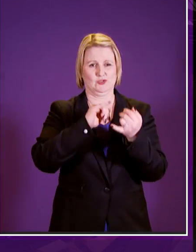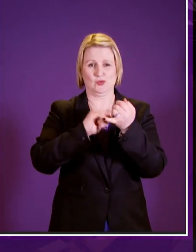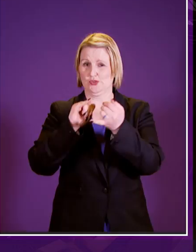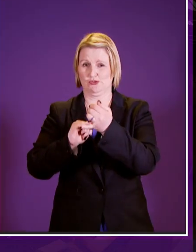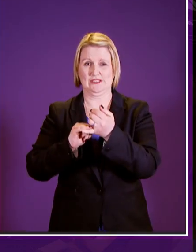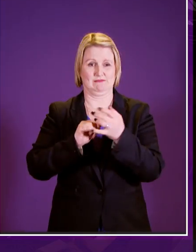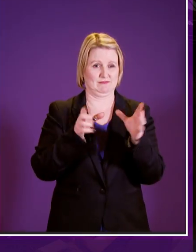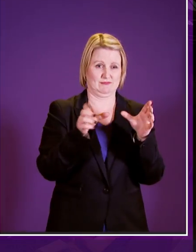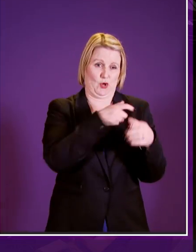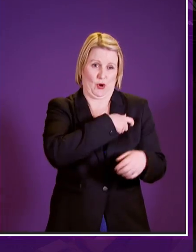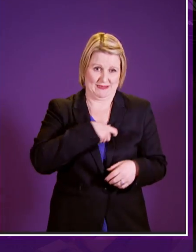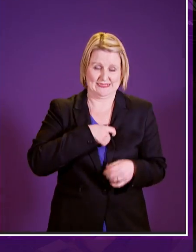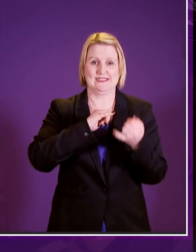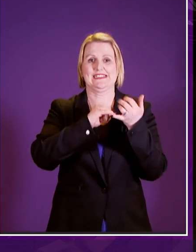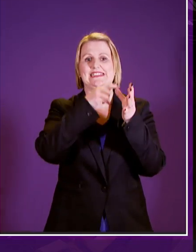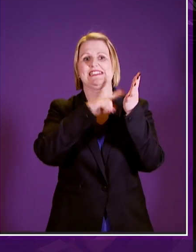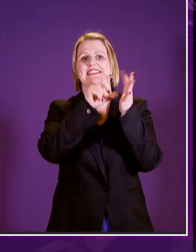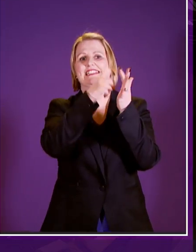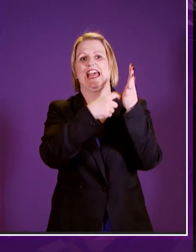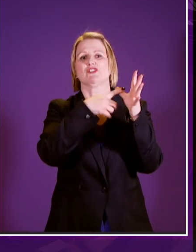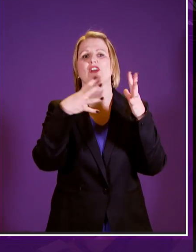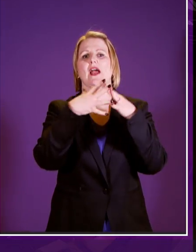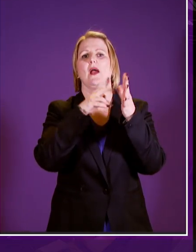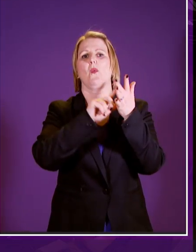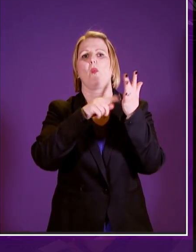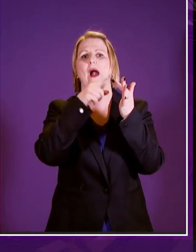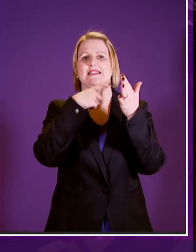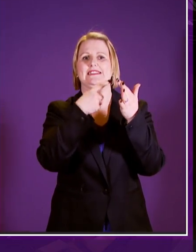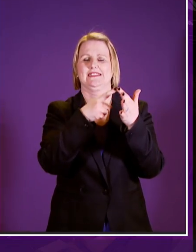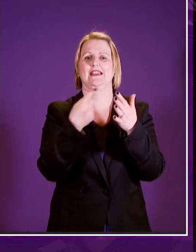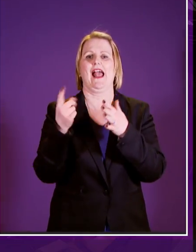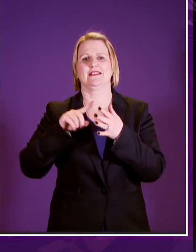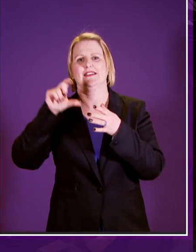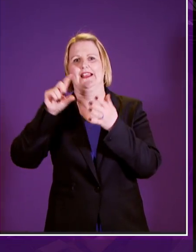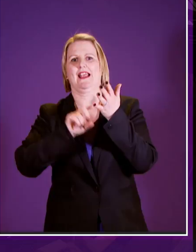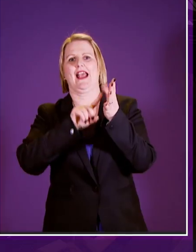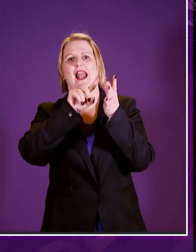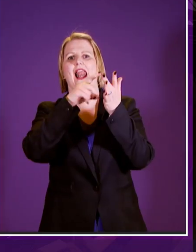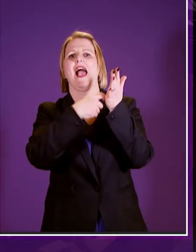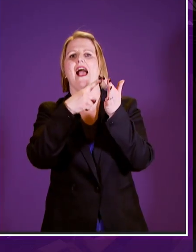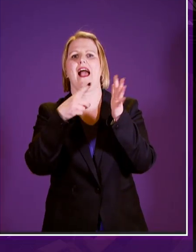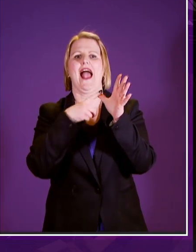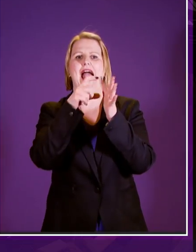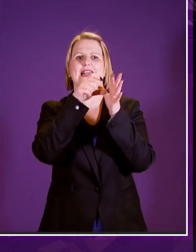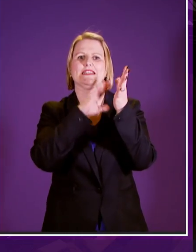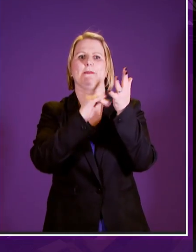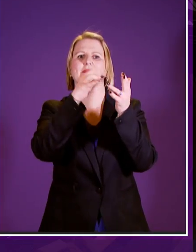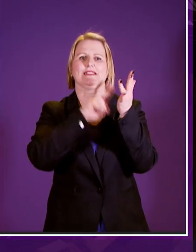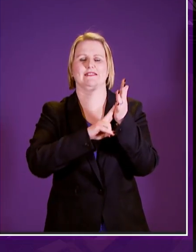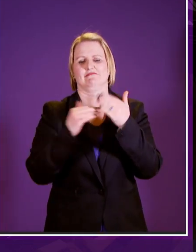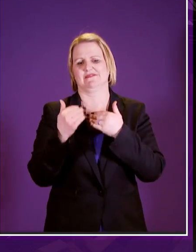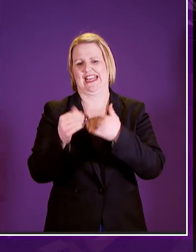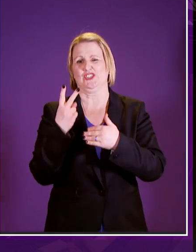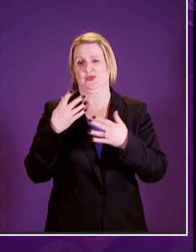social security committee Sandra White who steered it in its early days and Claire Adamson through the latter part particularly through stage